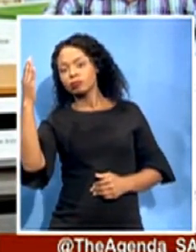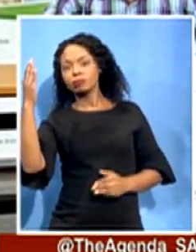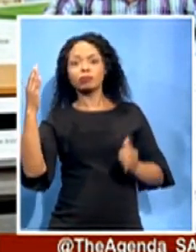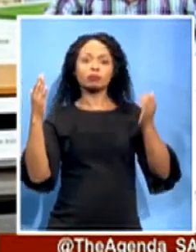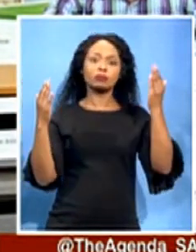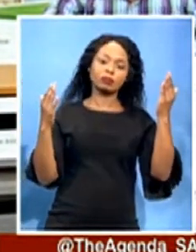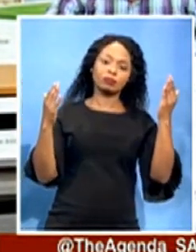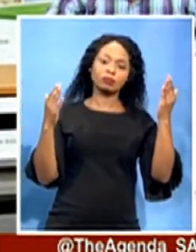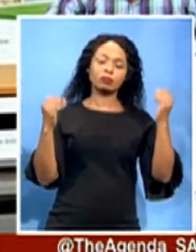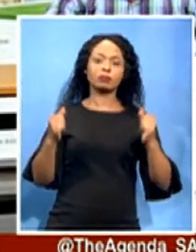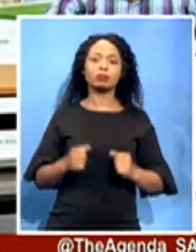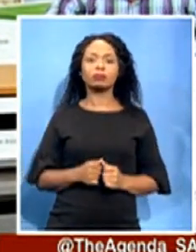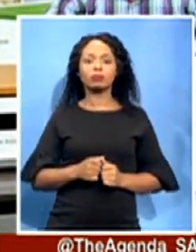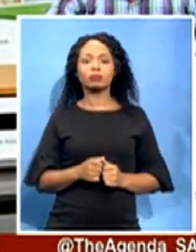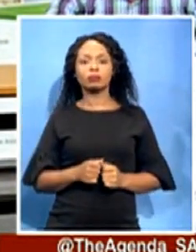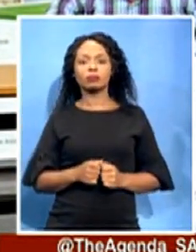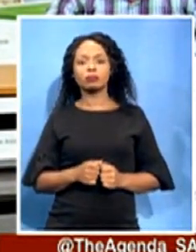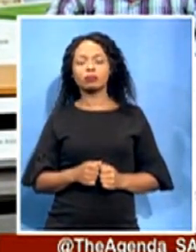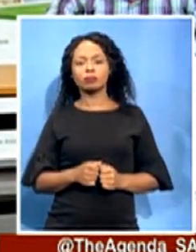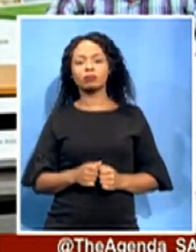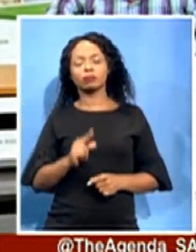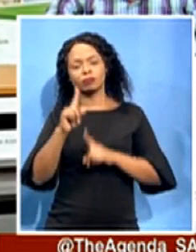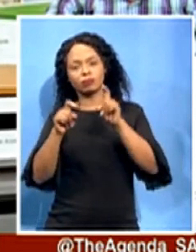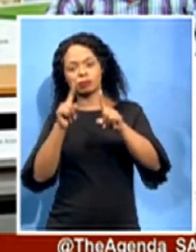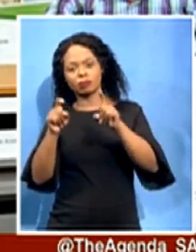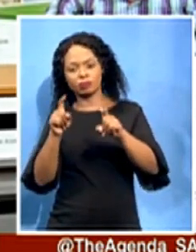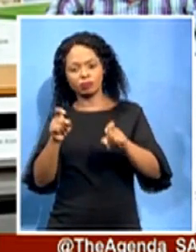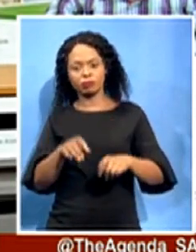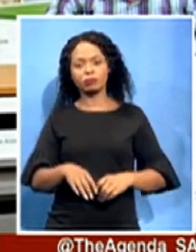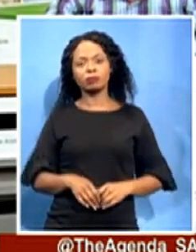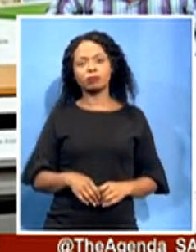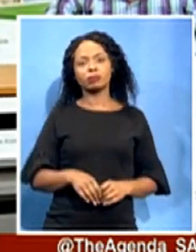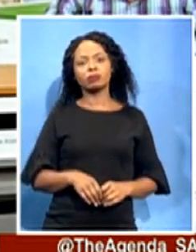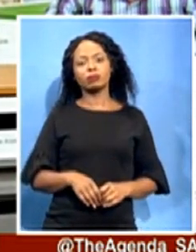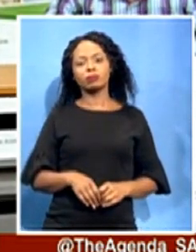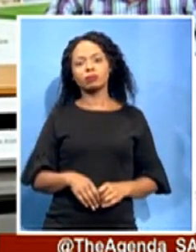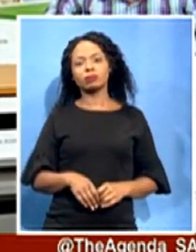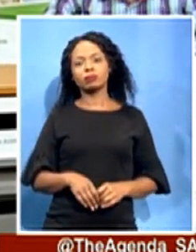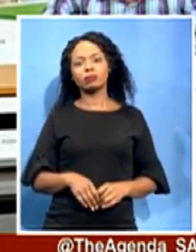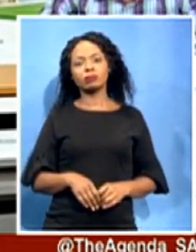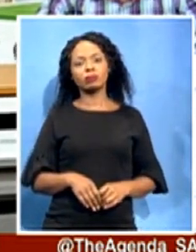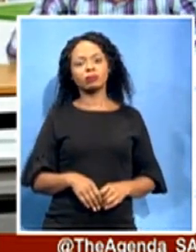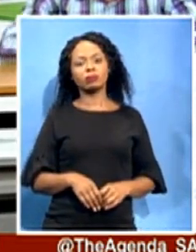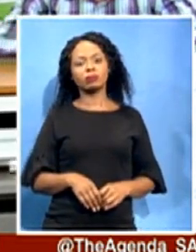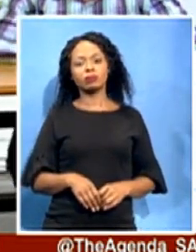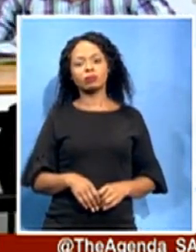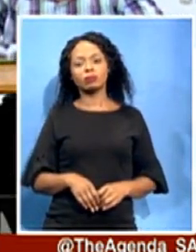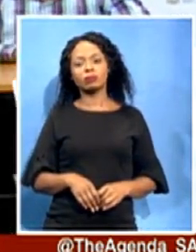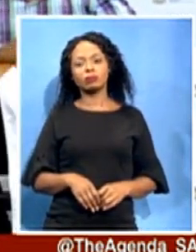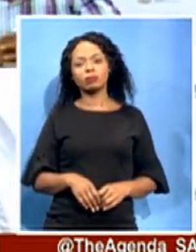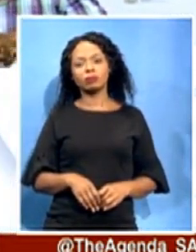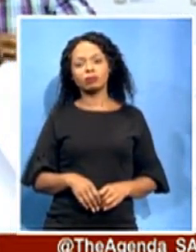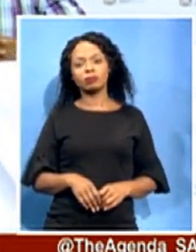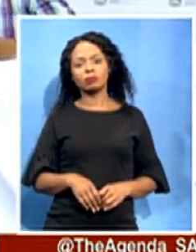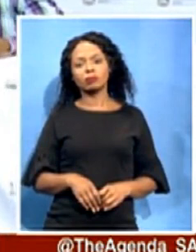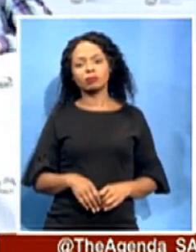thereafter, those that will want to have one-on-one will afford you that opportunity. Please identify yourself in terms of